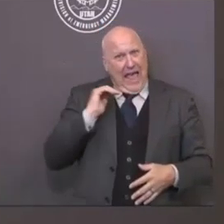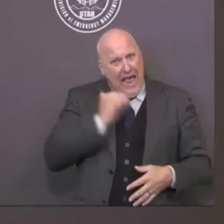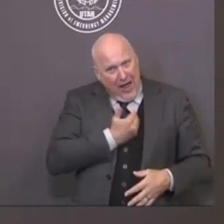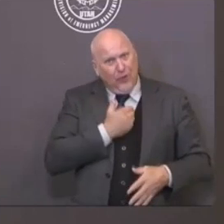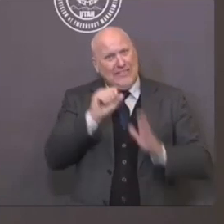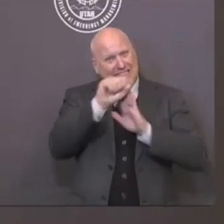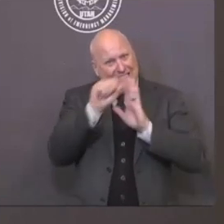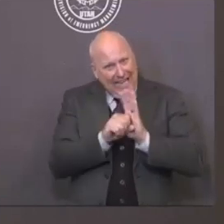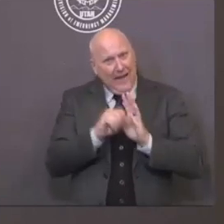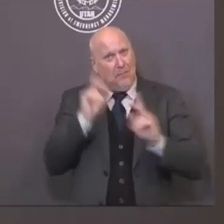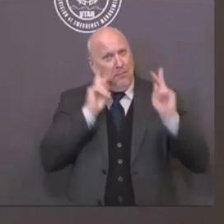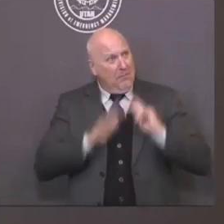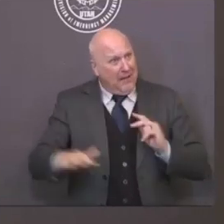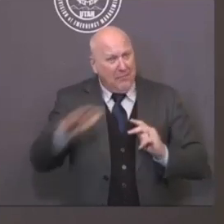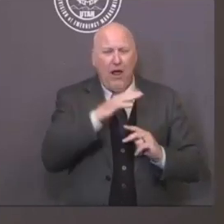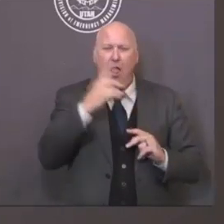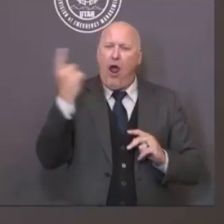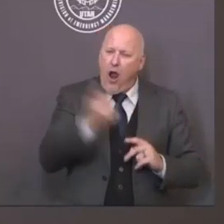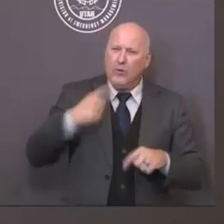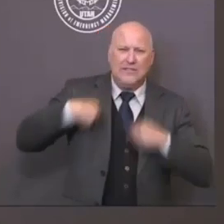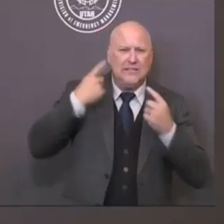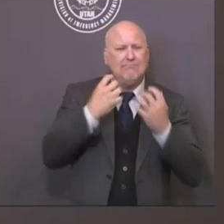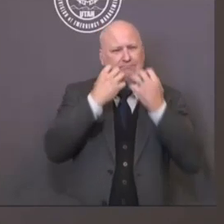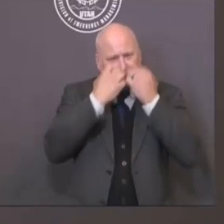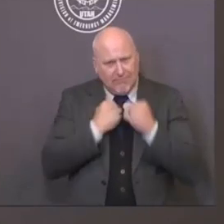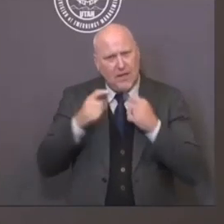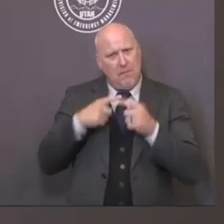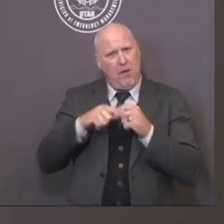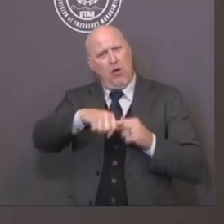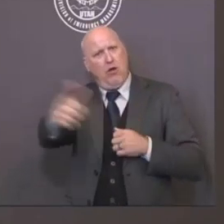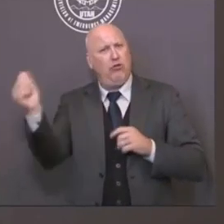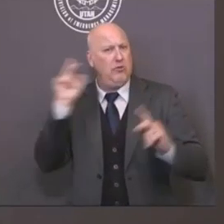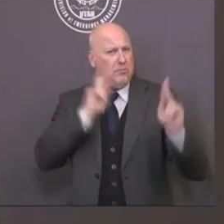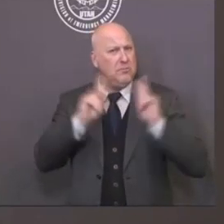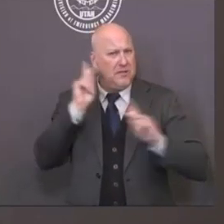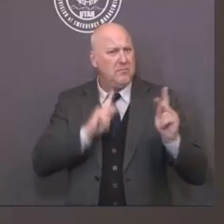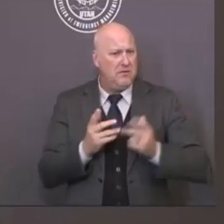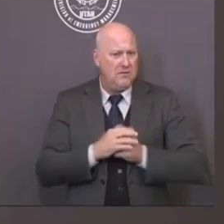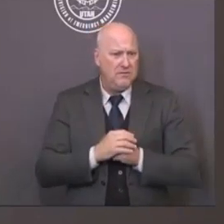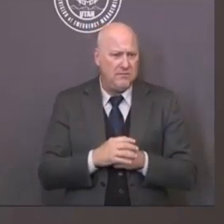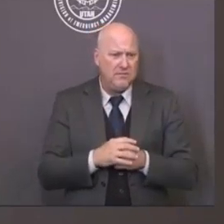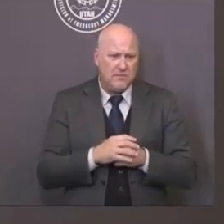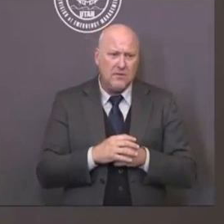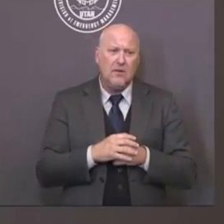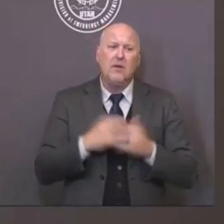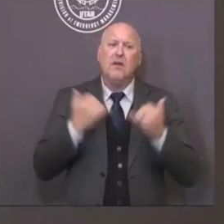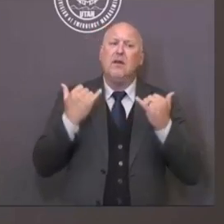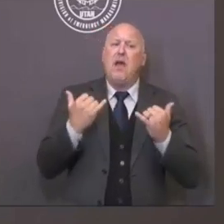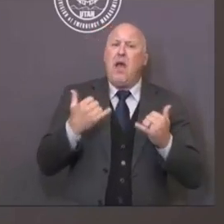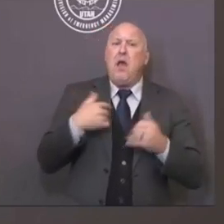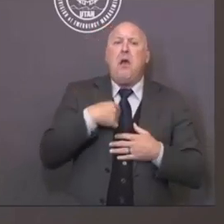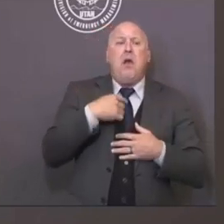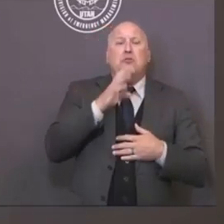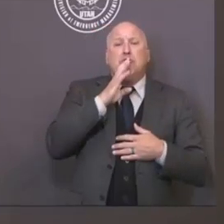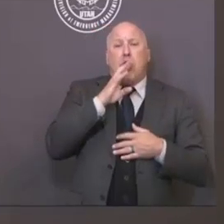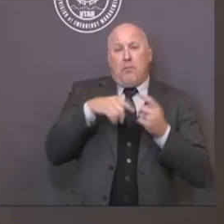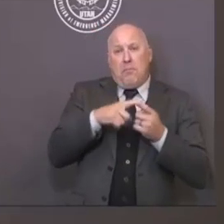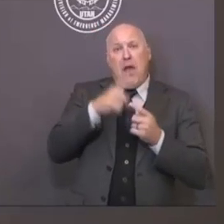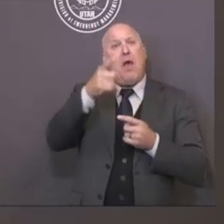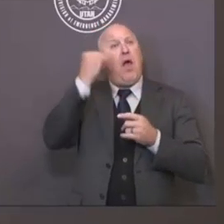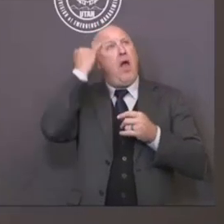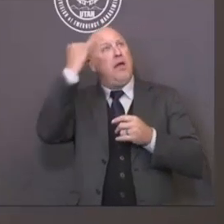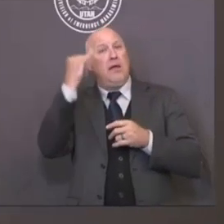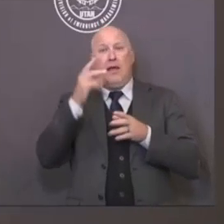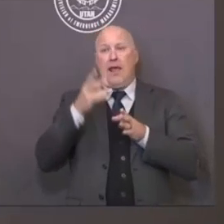neighbors, those that they know and those that they don't know, those who reside in their town or community or across the state. And certainly they care about the people of